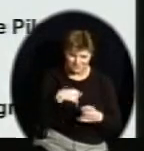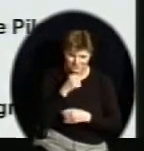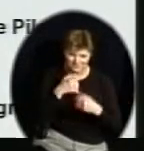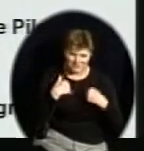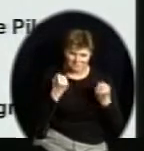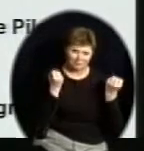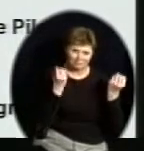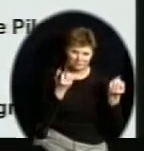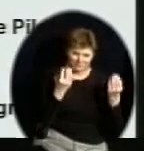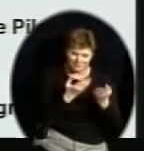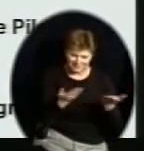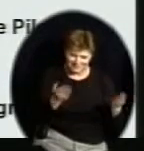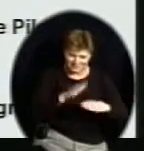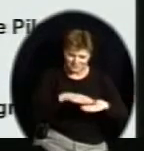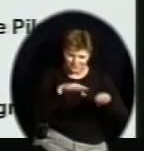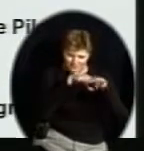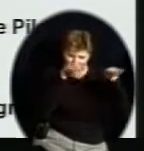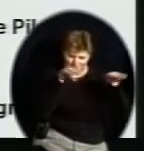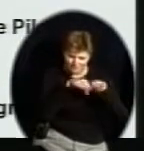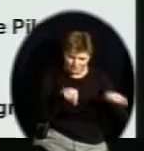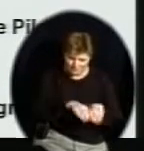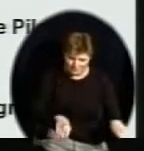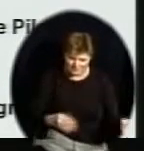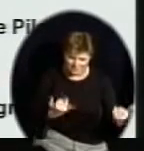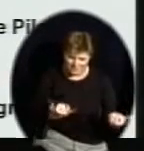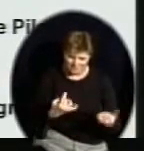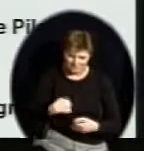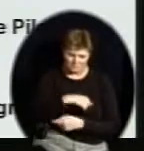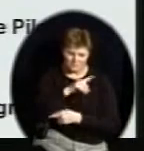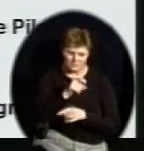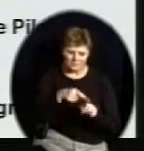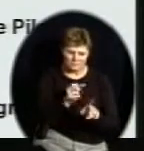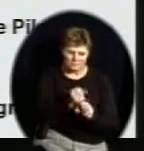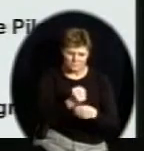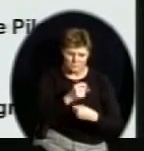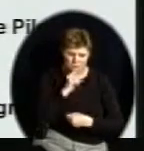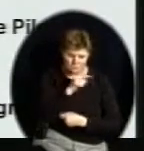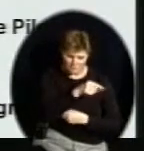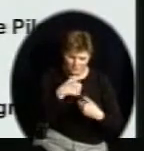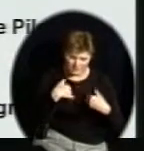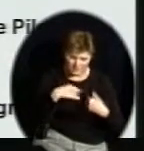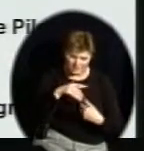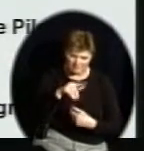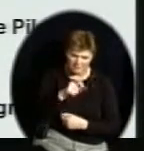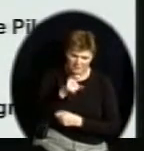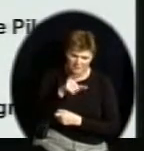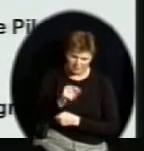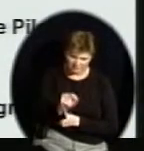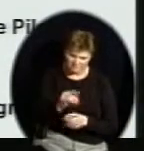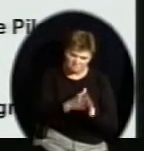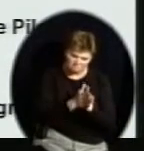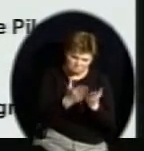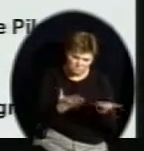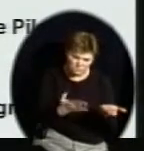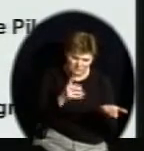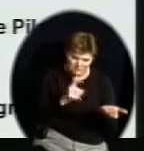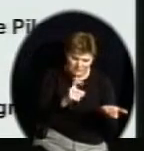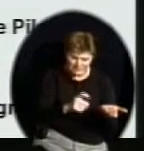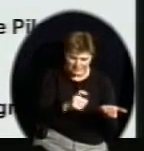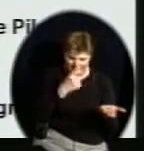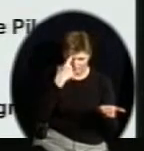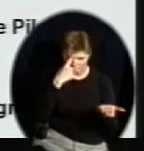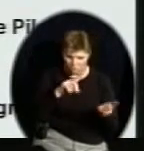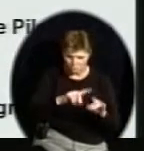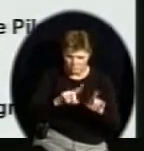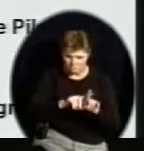So it's orchestrating a lot to make sure our students have the text and instructional materials that they need. And certainly we did a lot of work to prepare for some